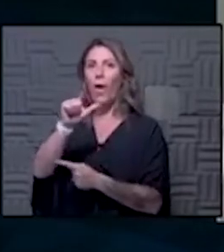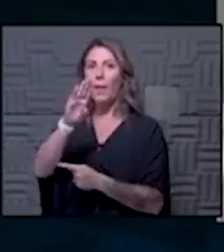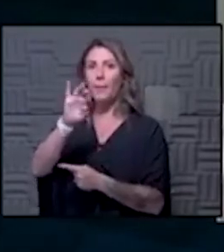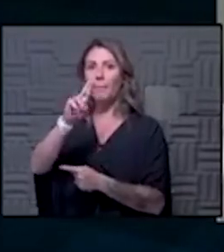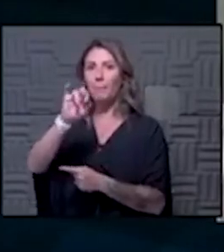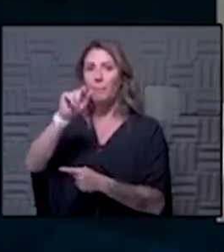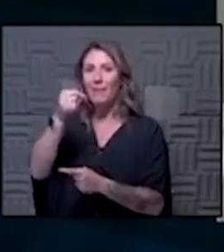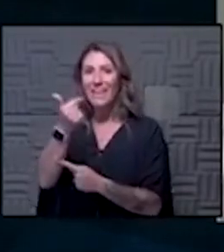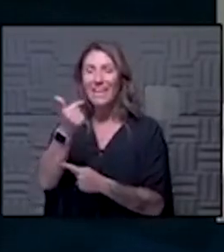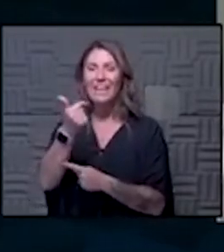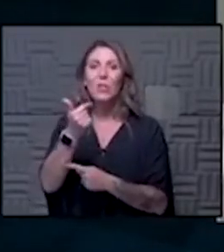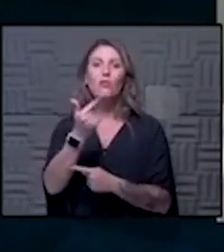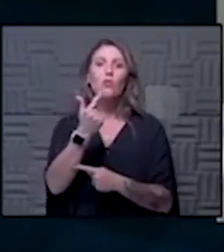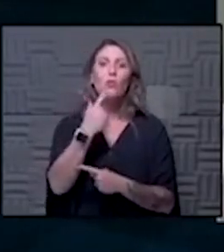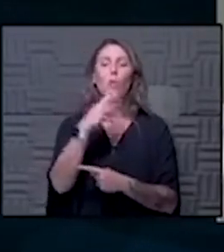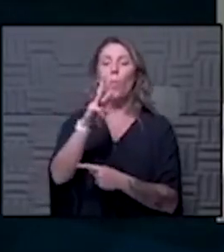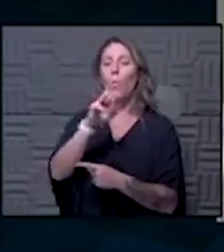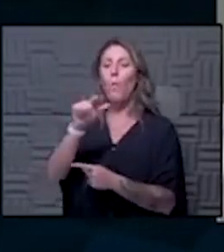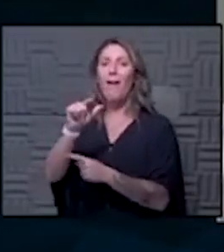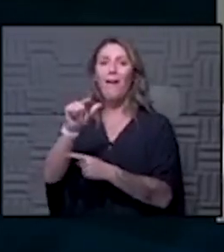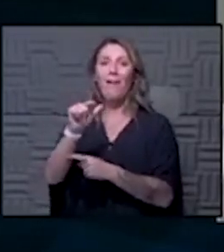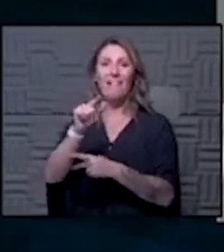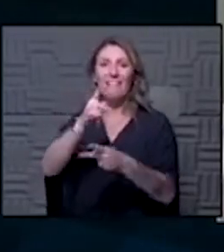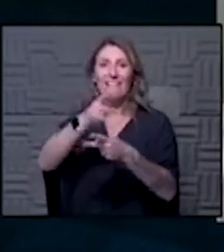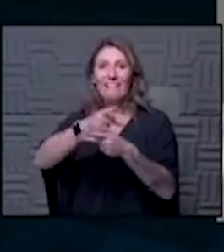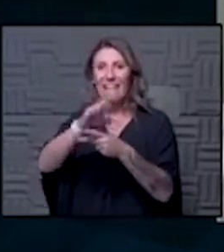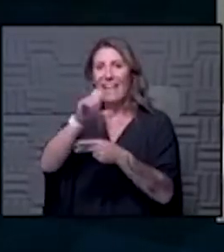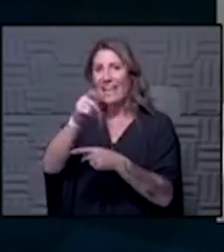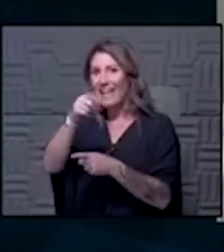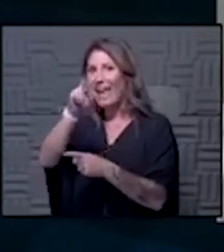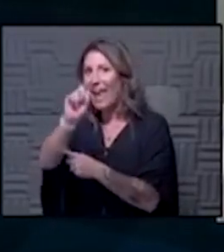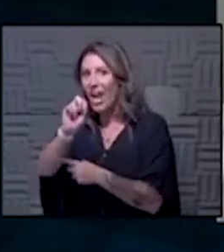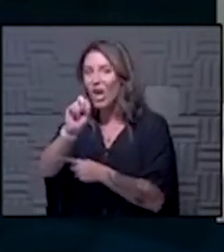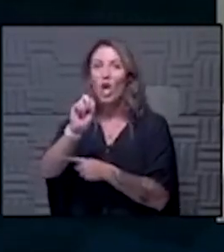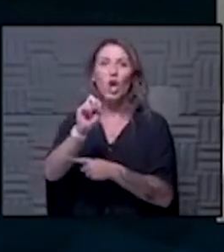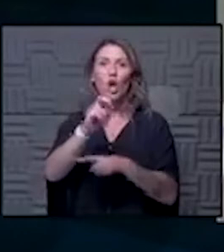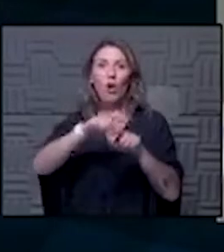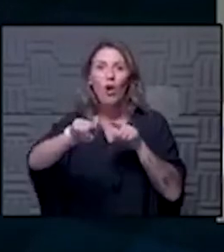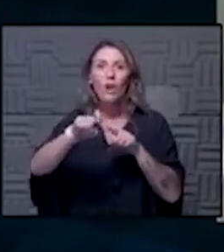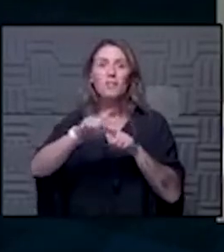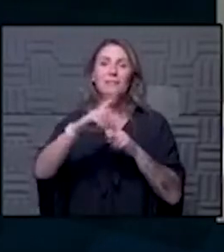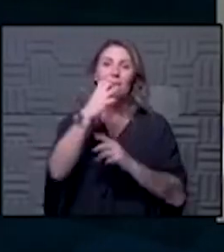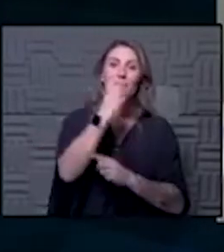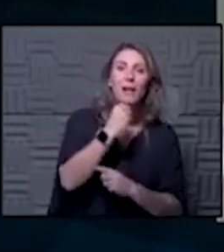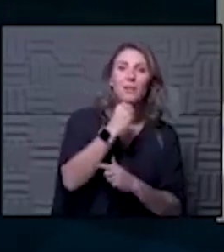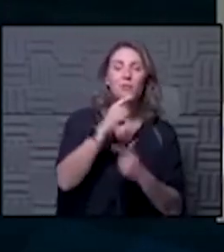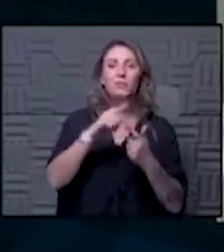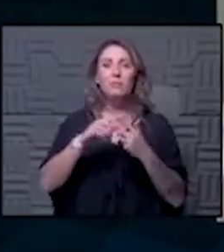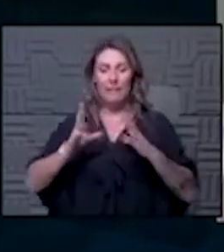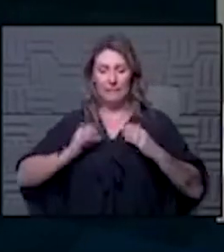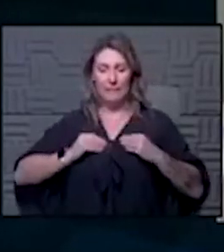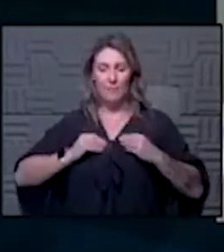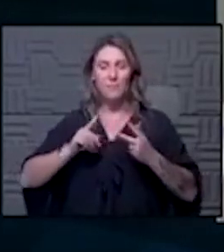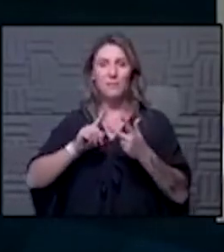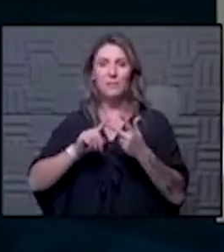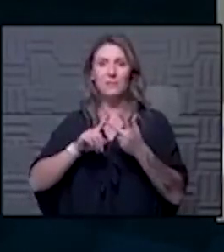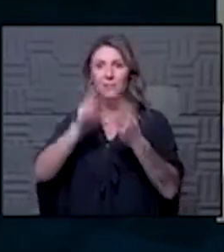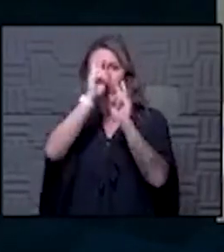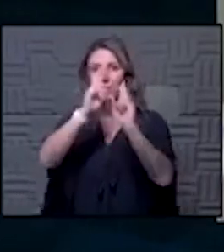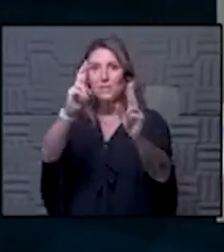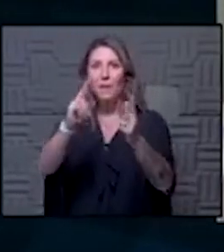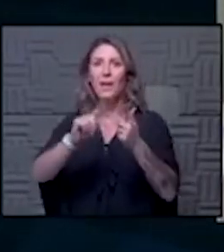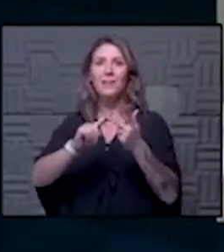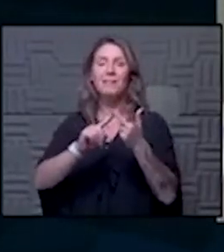them well care calls and care stands for compassion acceptance respect and empathy